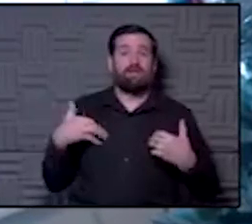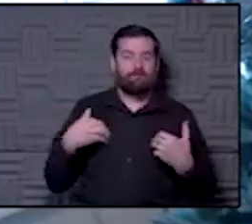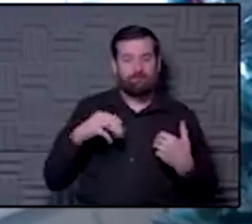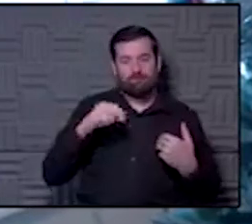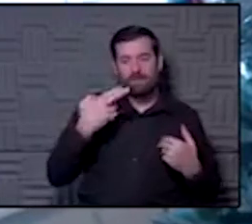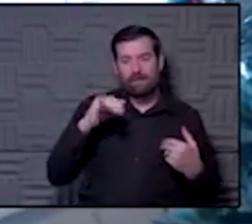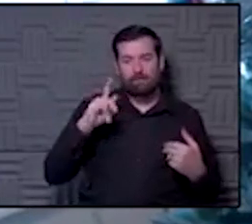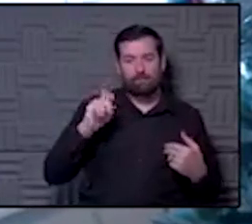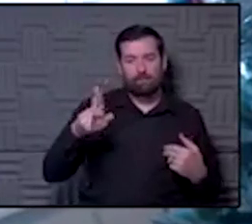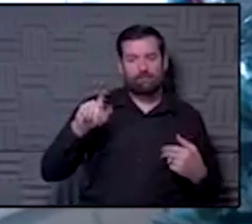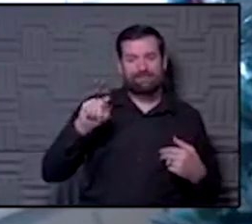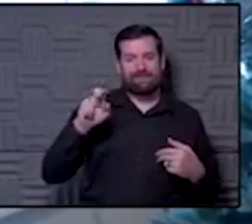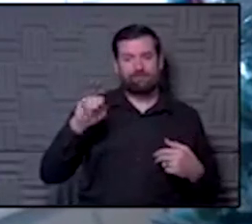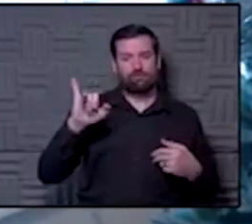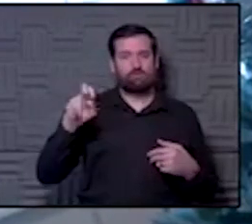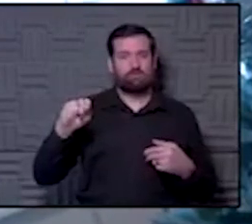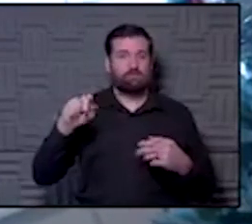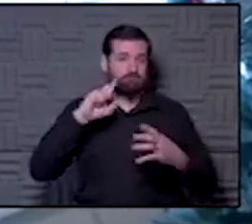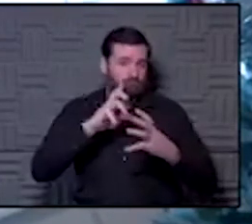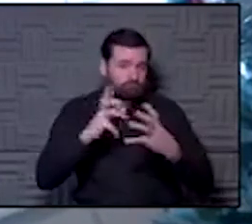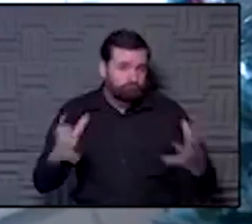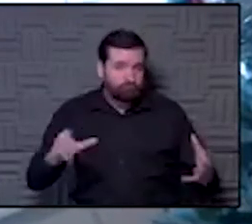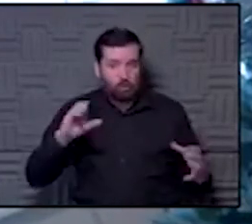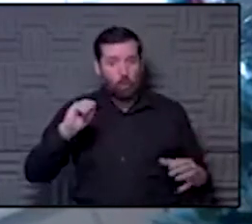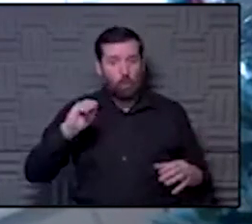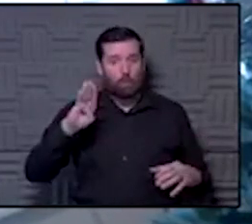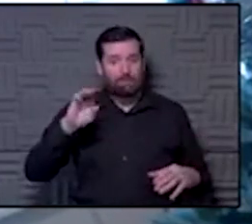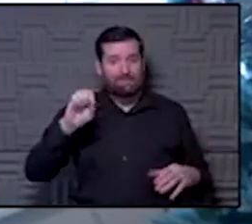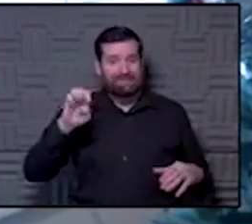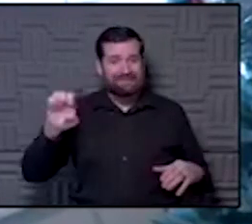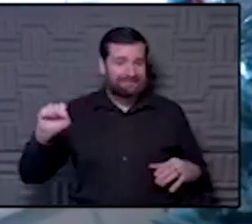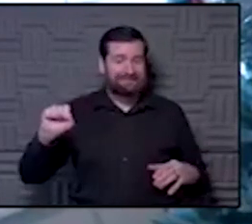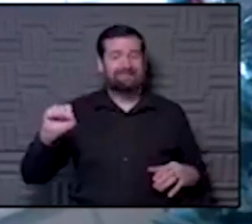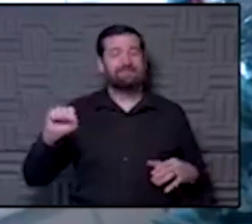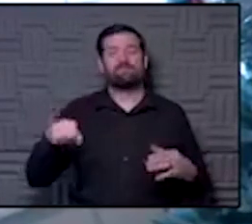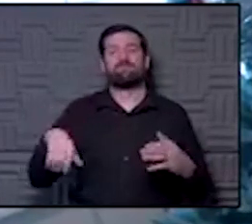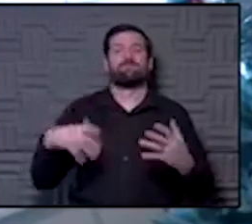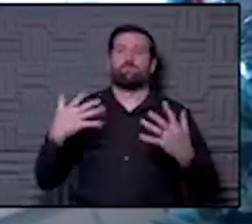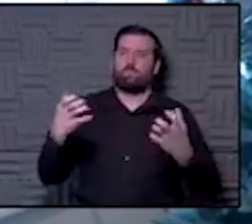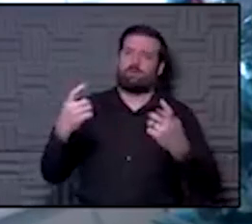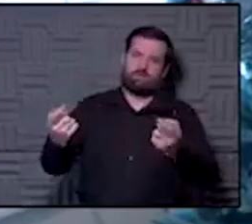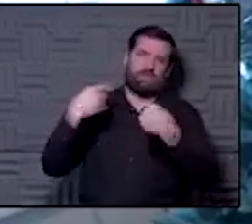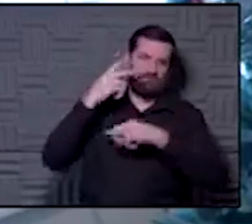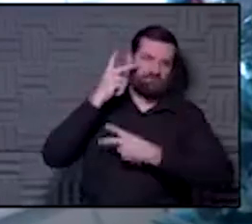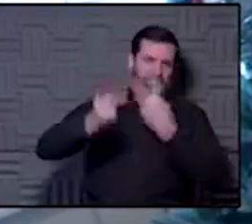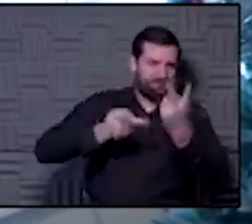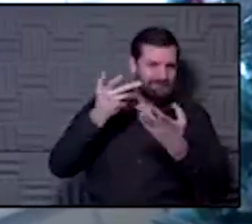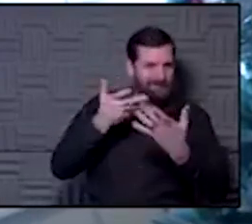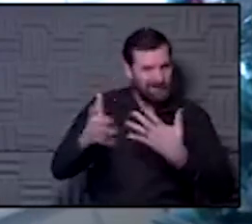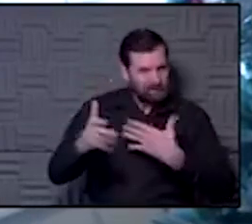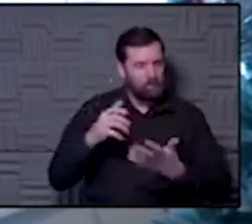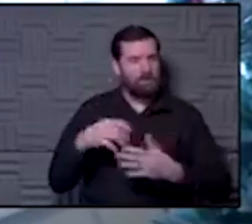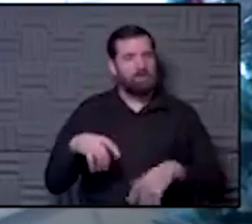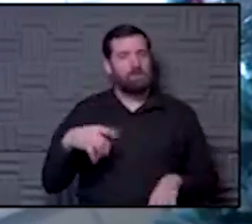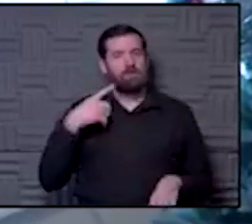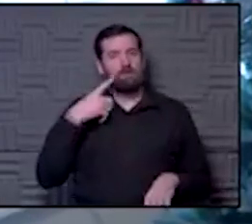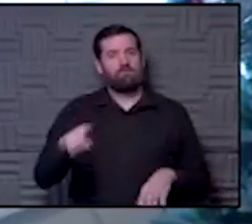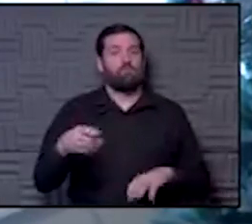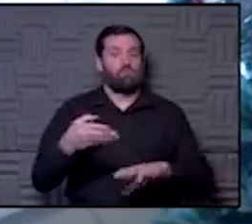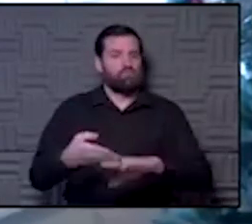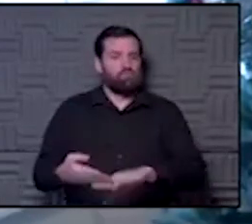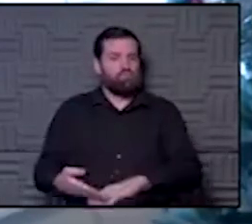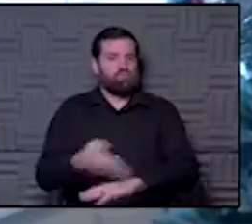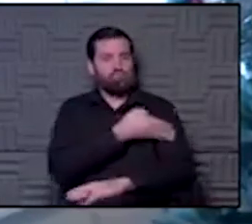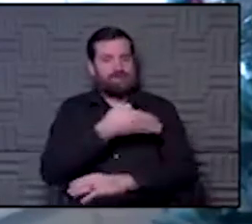and obesity are most at risk, and we would like those women to come in anyway for a, you know, a preconception